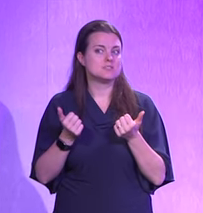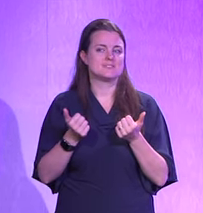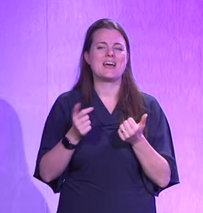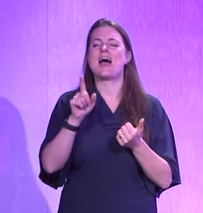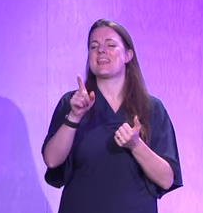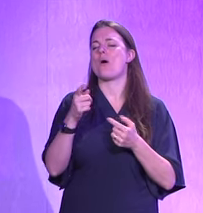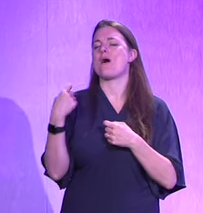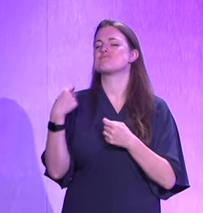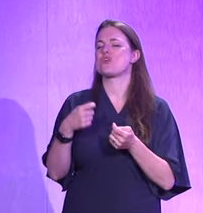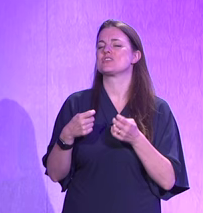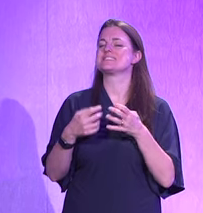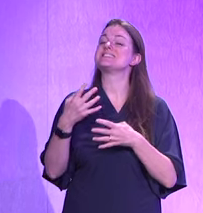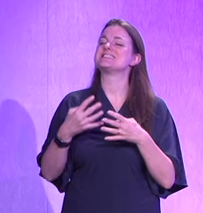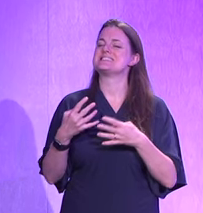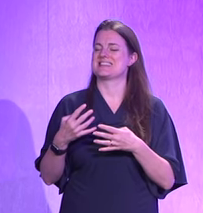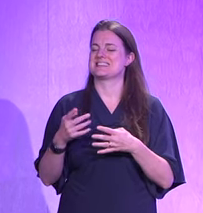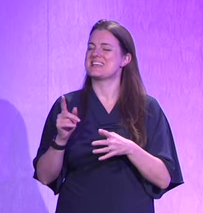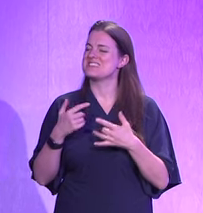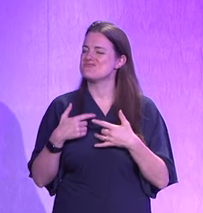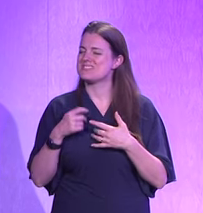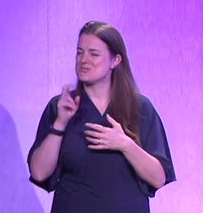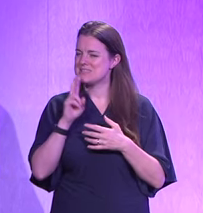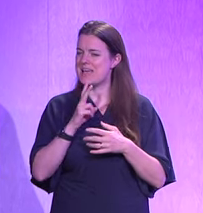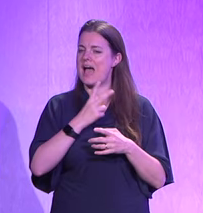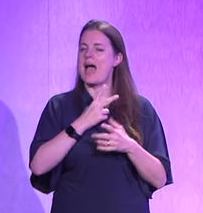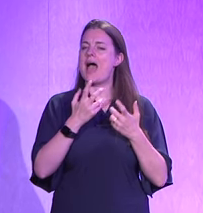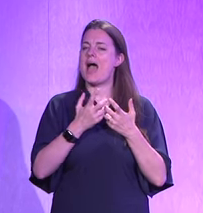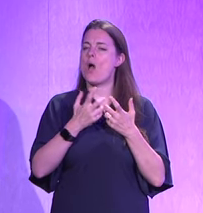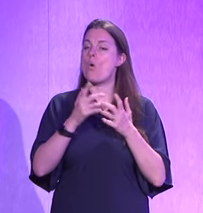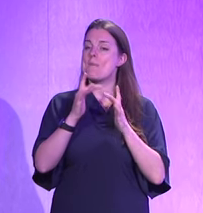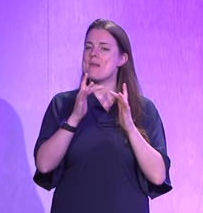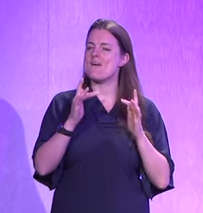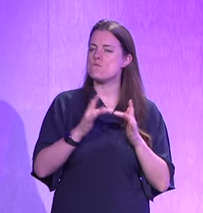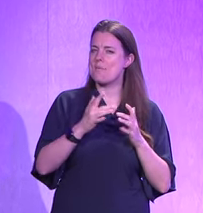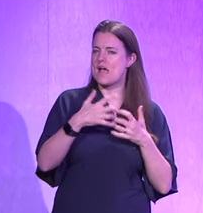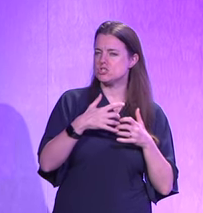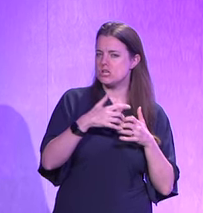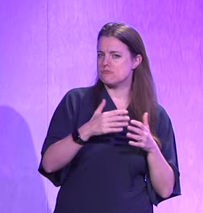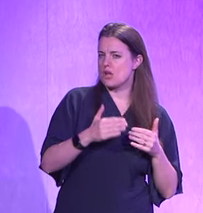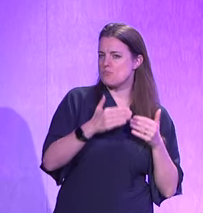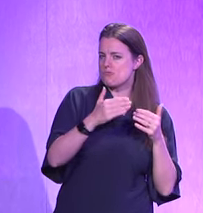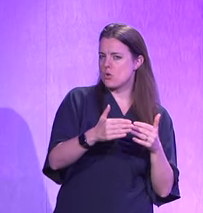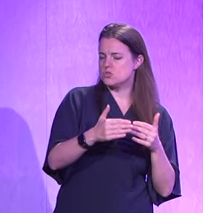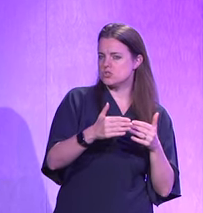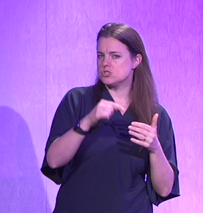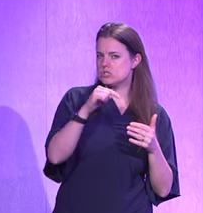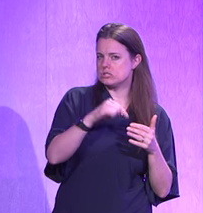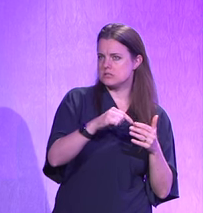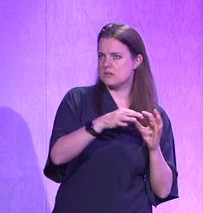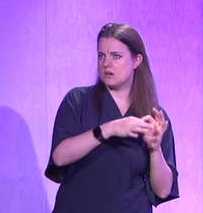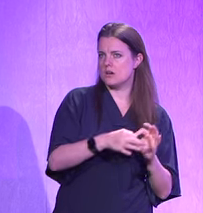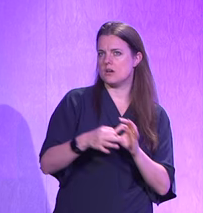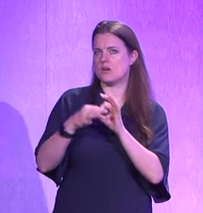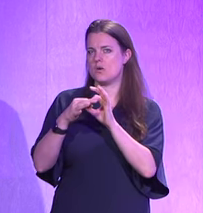I've also brought you some statistics. It's interesting to see how this platform engineering approach has been